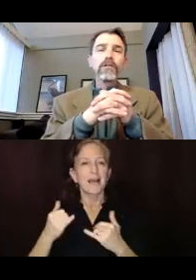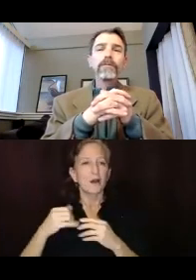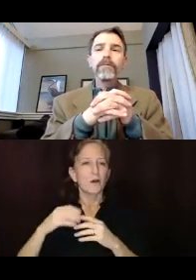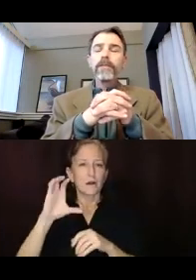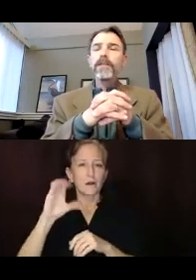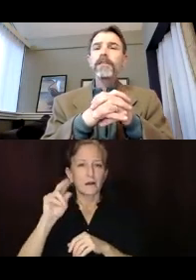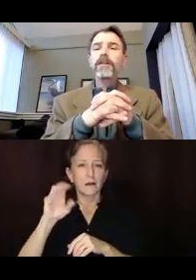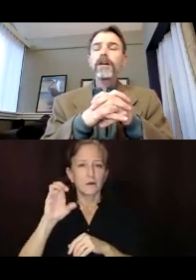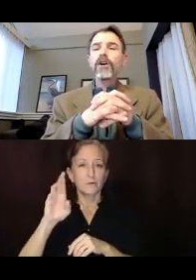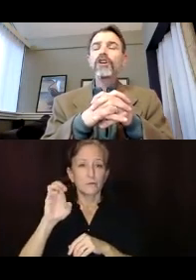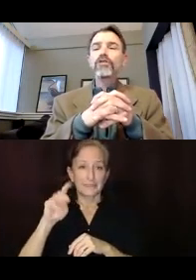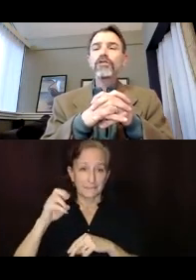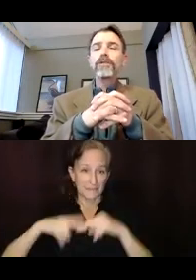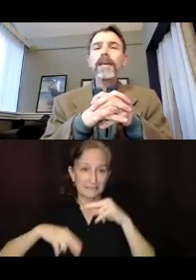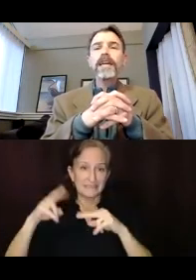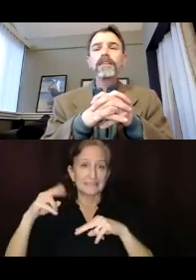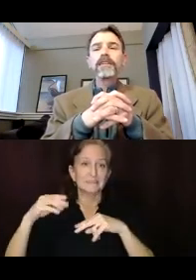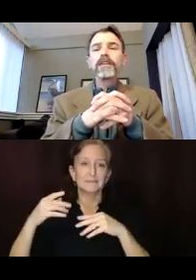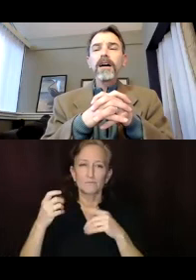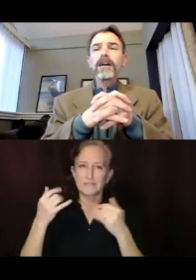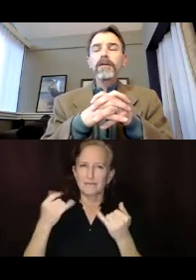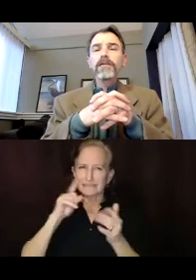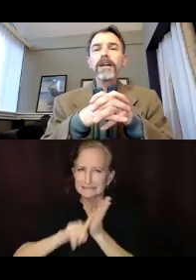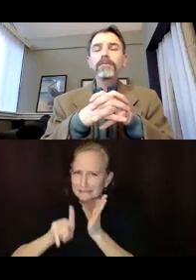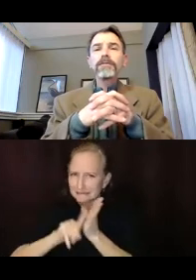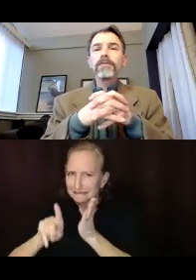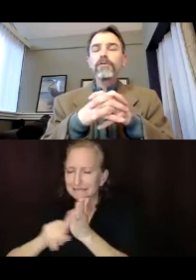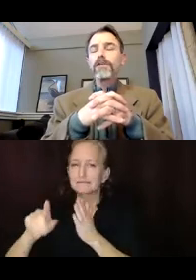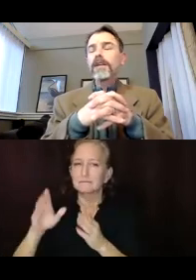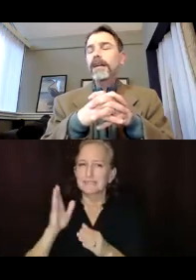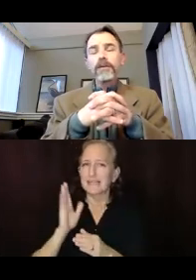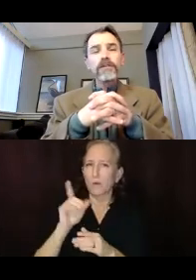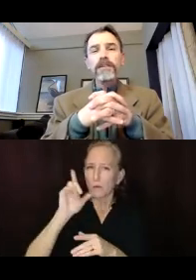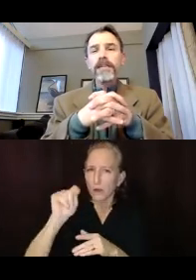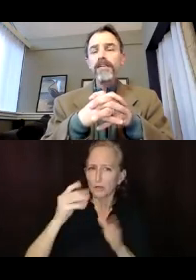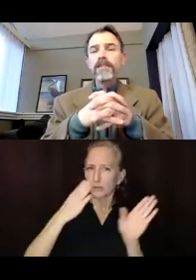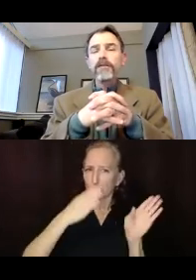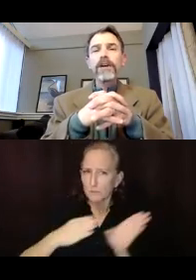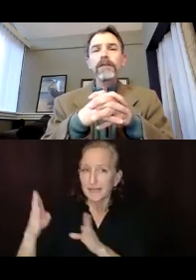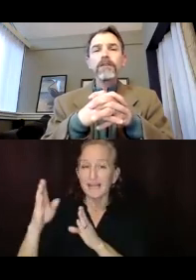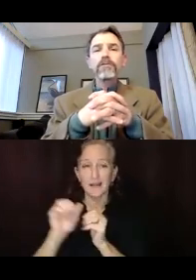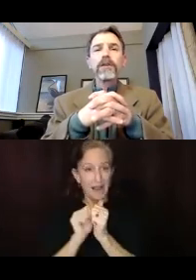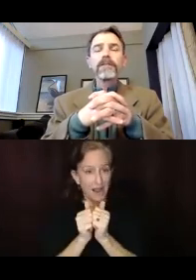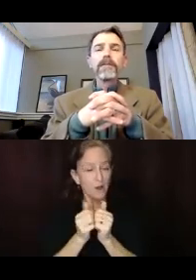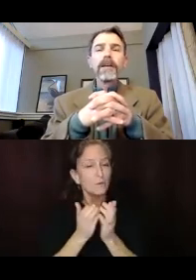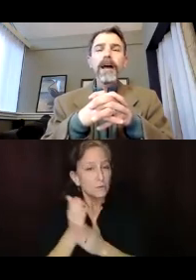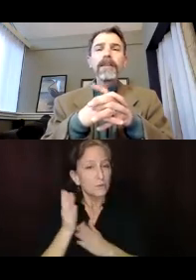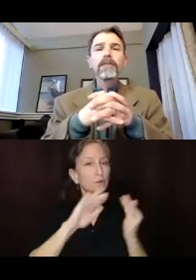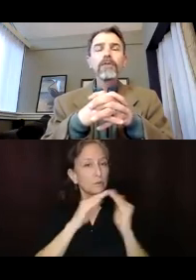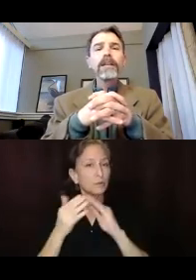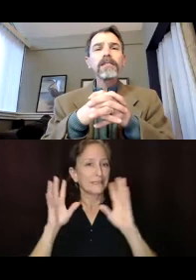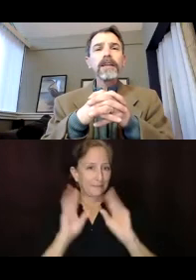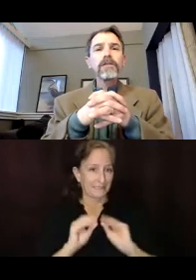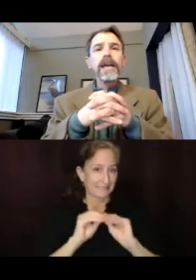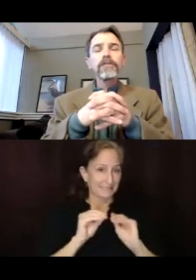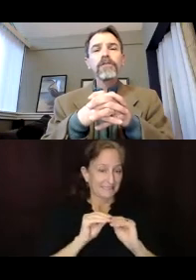vulnerable. So that's a long-term plan, uh, that was developed through a lot of community meetings that we're following through on. and then